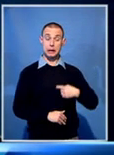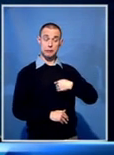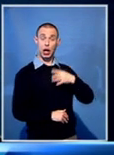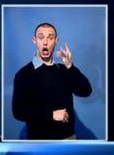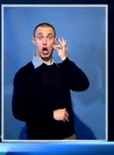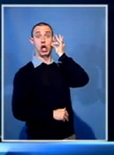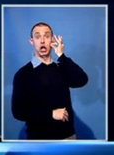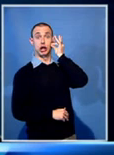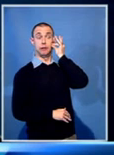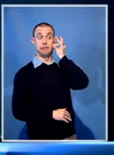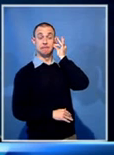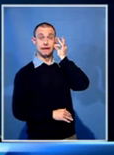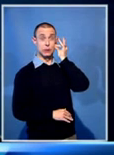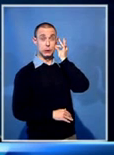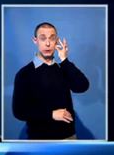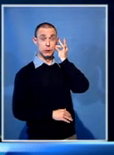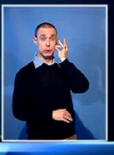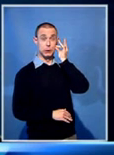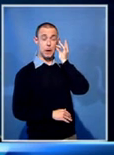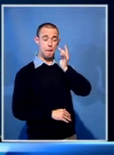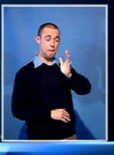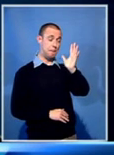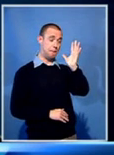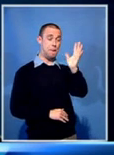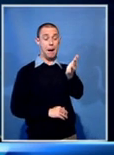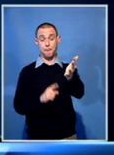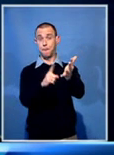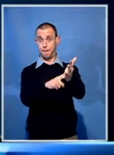the hit with an open hand.